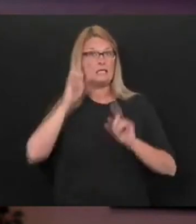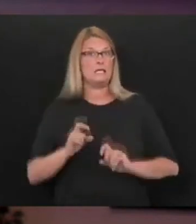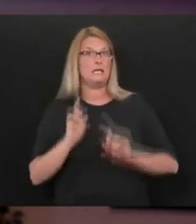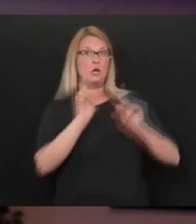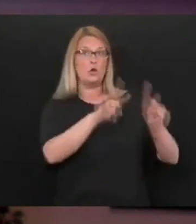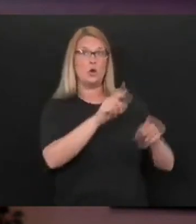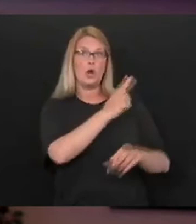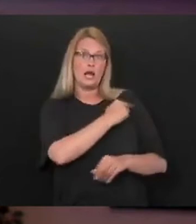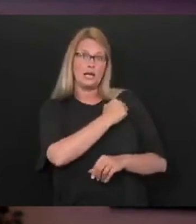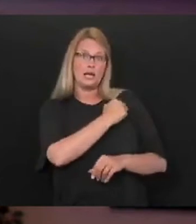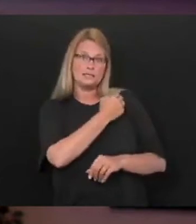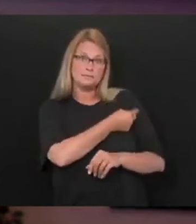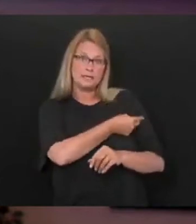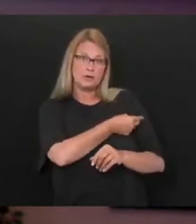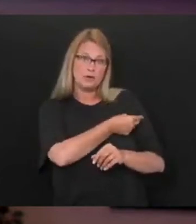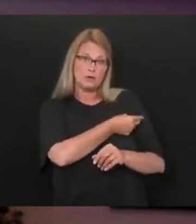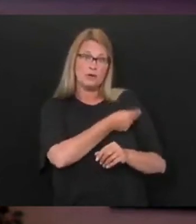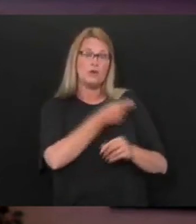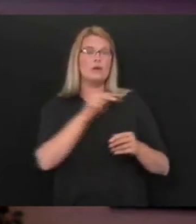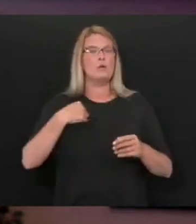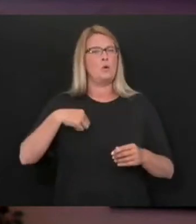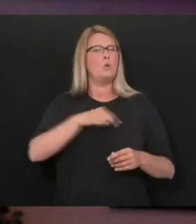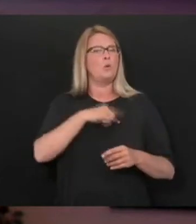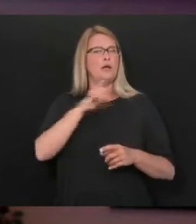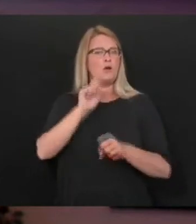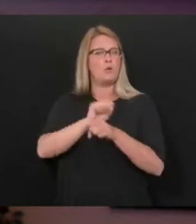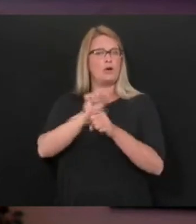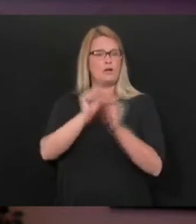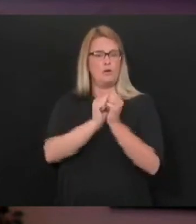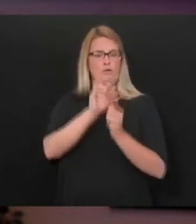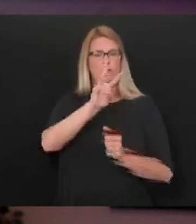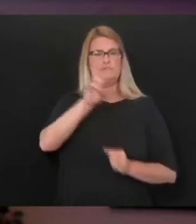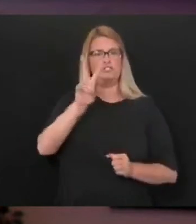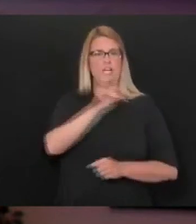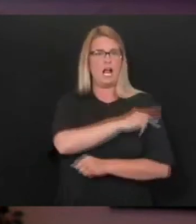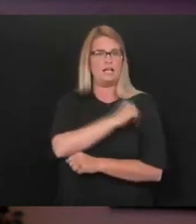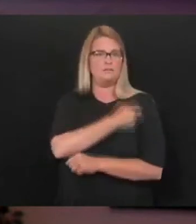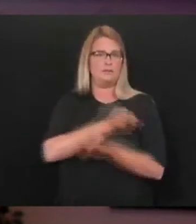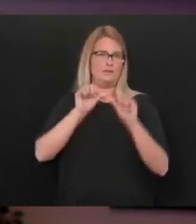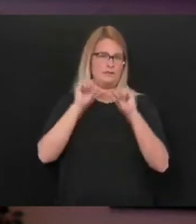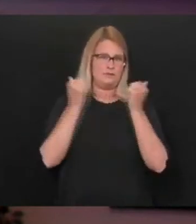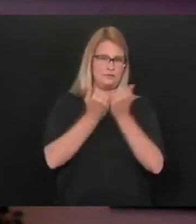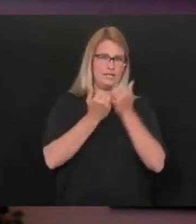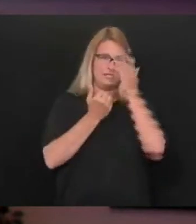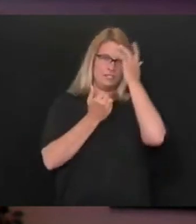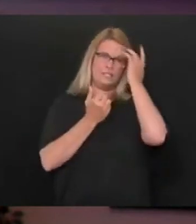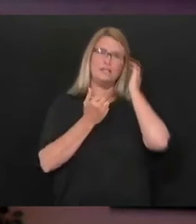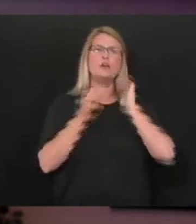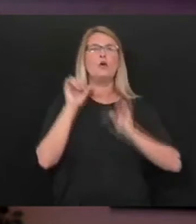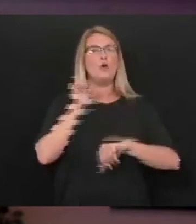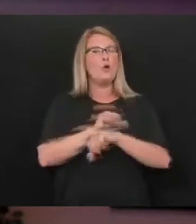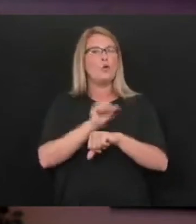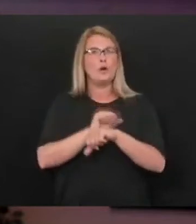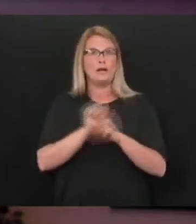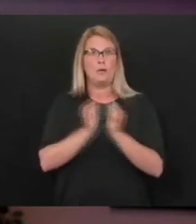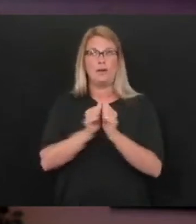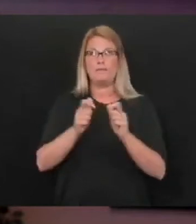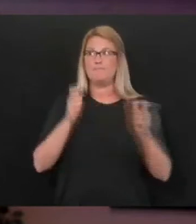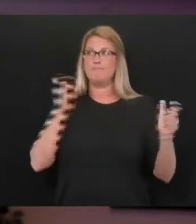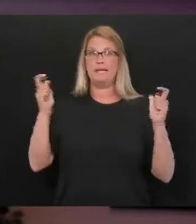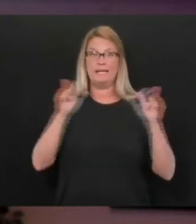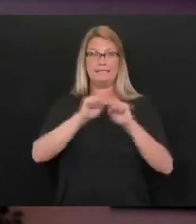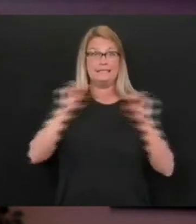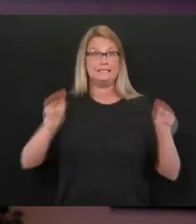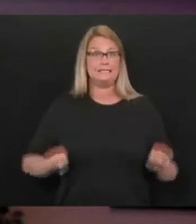we're working with the West Virginia Hospital Association, working with our big systems, you know, in the southwest